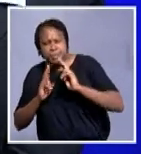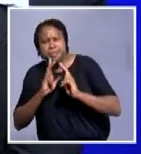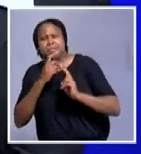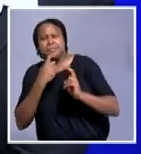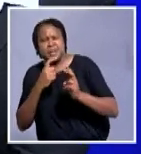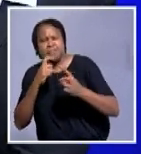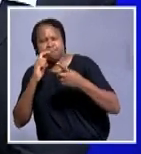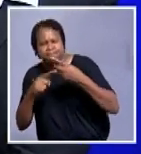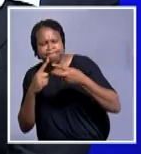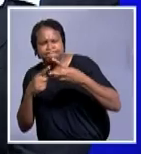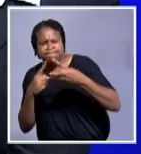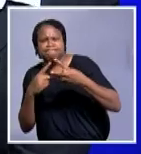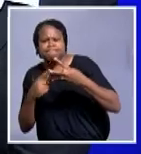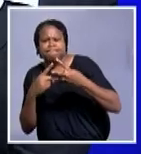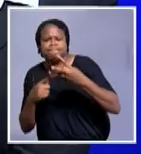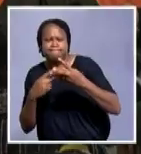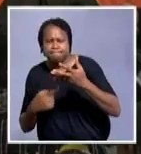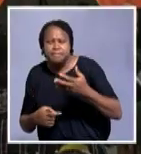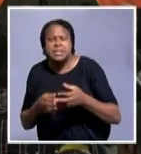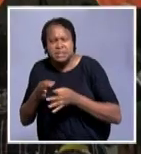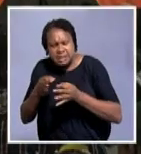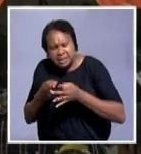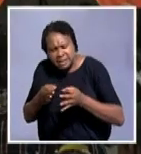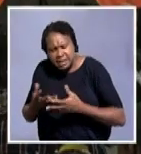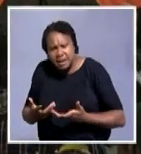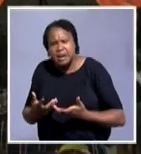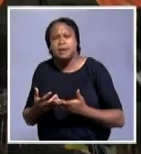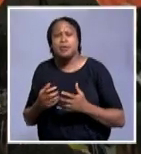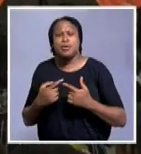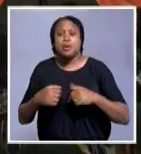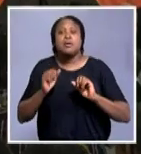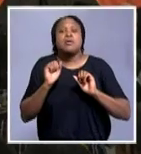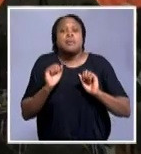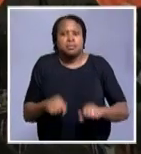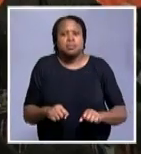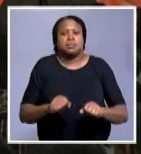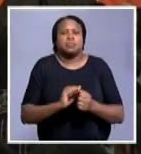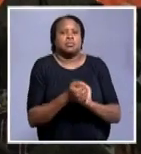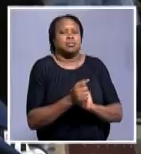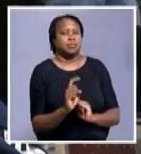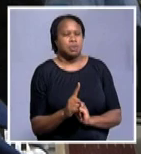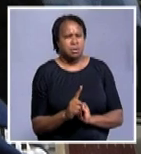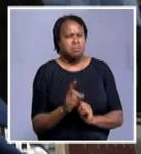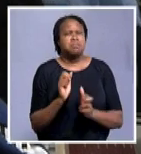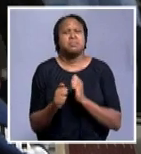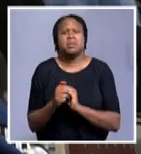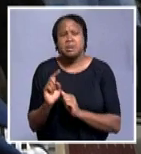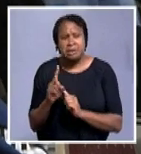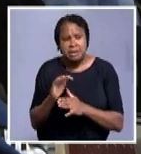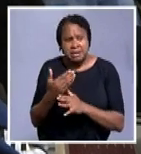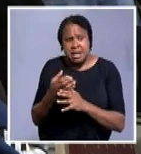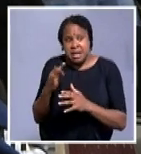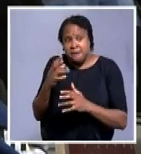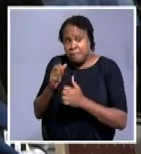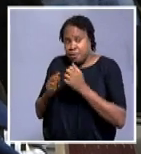saying, this is how the issues have been articulated. What is it that we need to change? What were the problems? Because if we did not have a